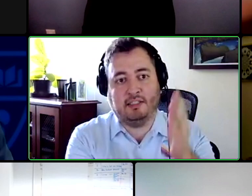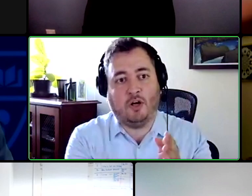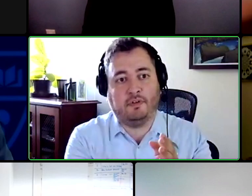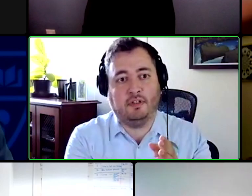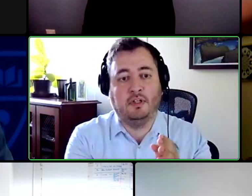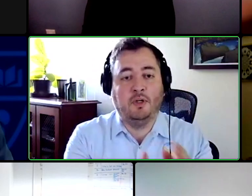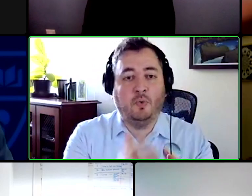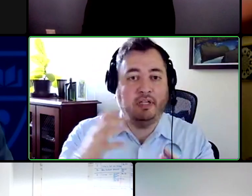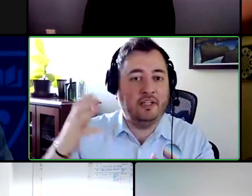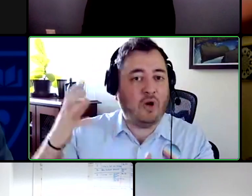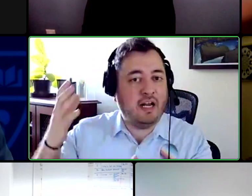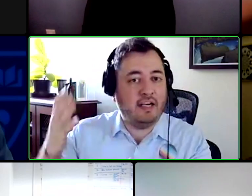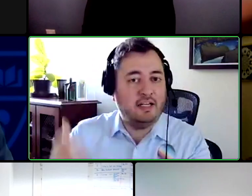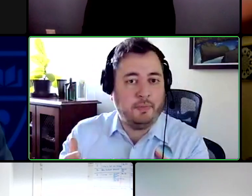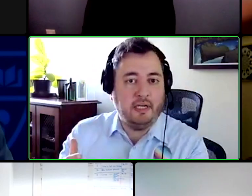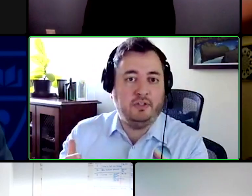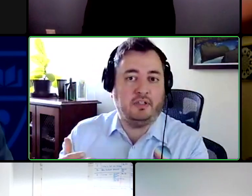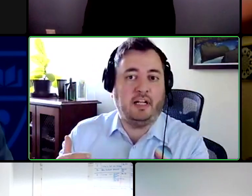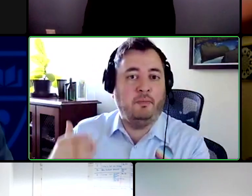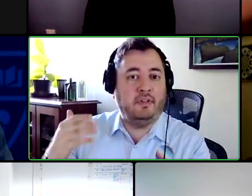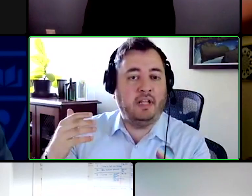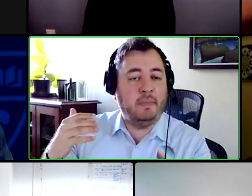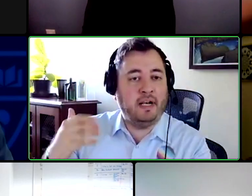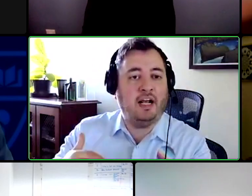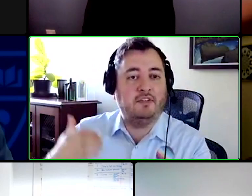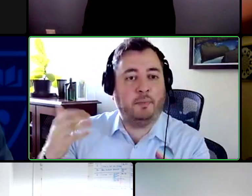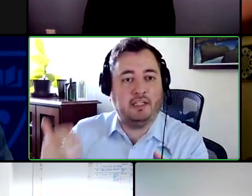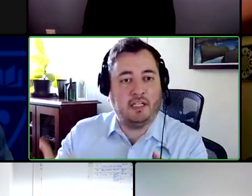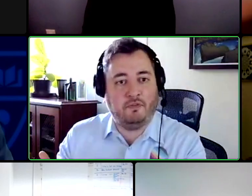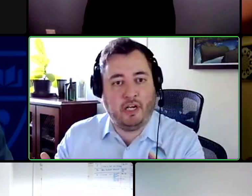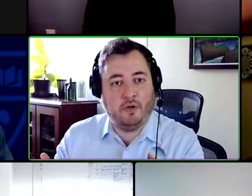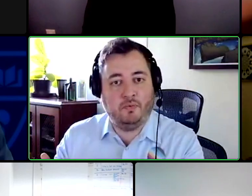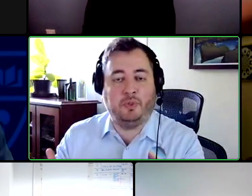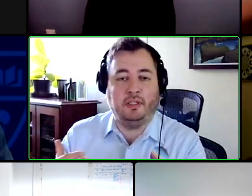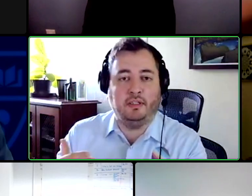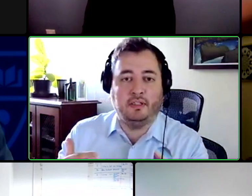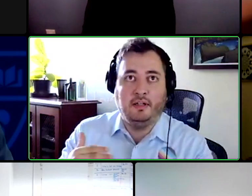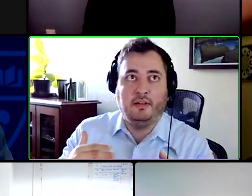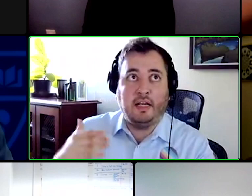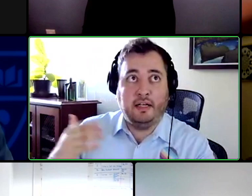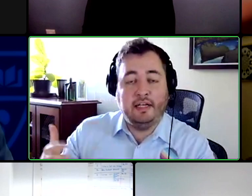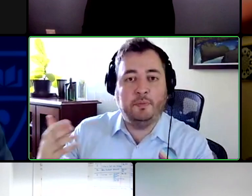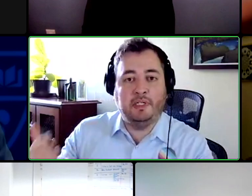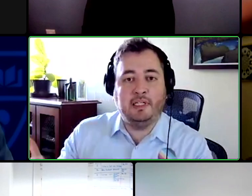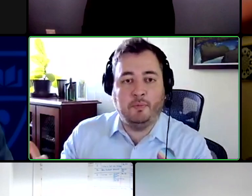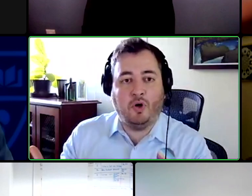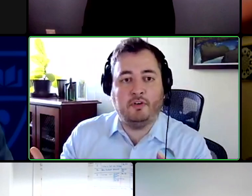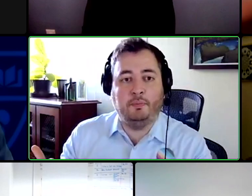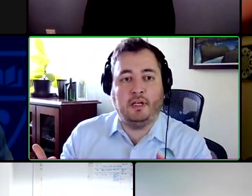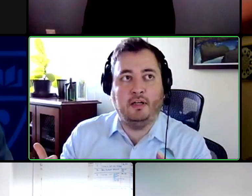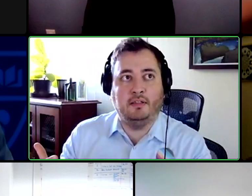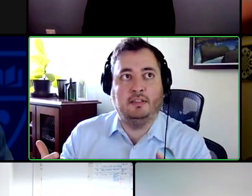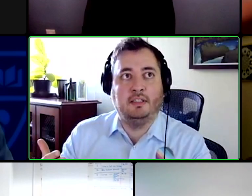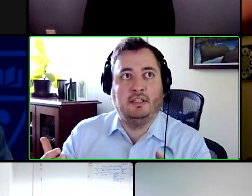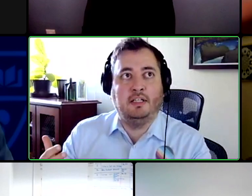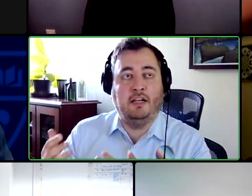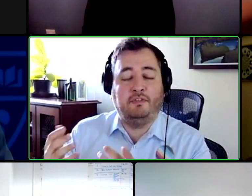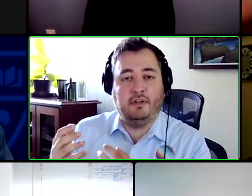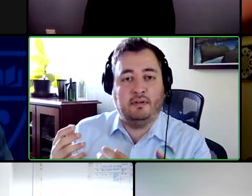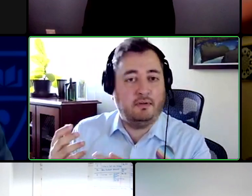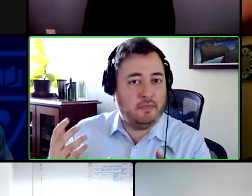a dentist this often. But these are IDD patients. They may not have the best set of care routine. They need to be seen more often because